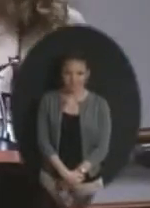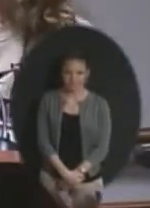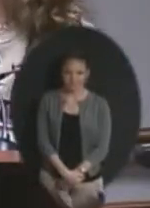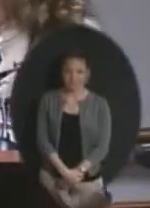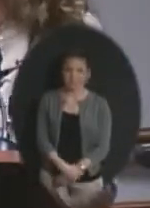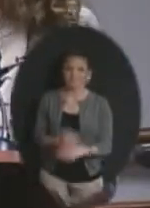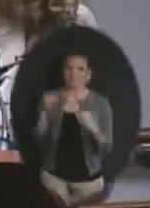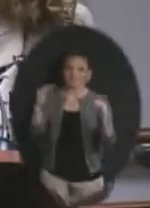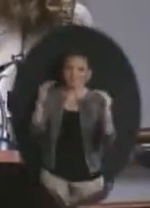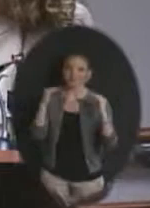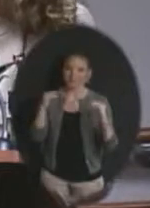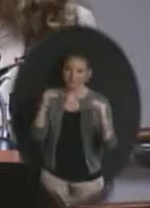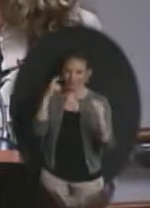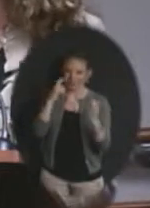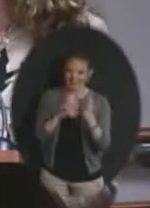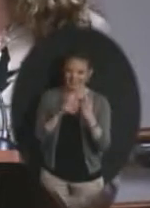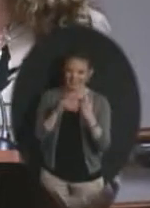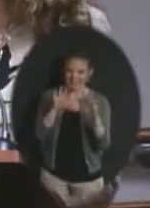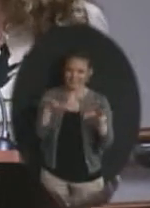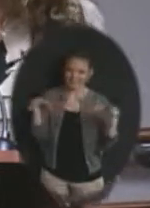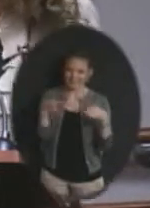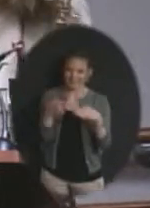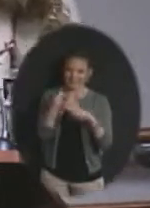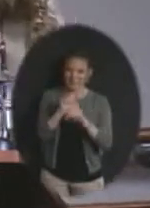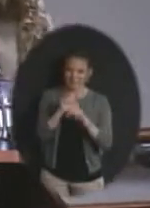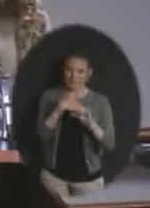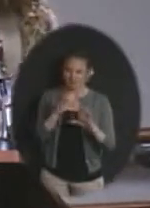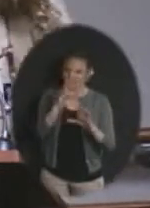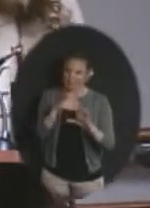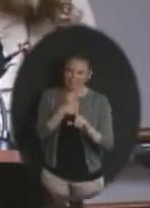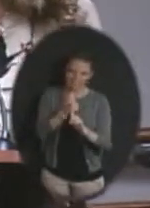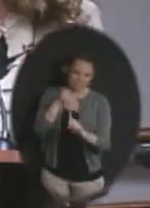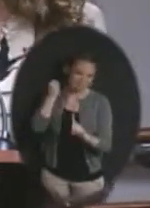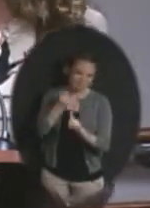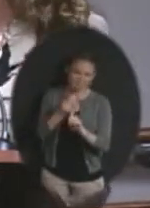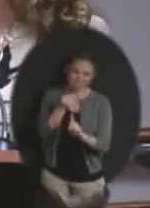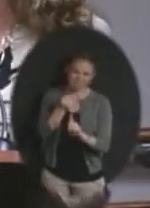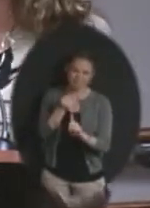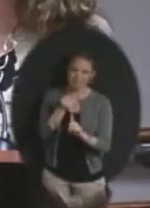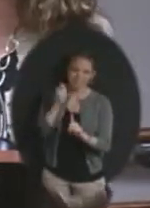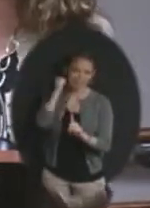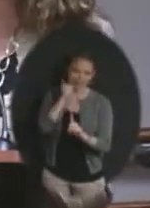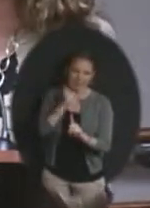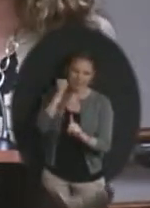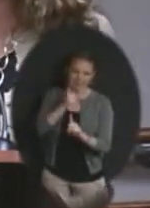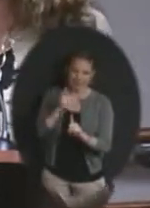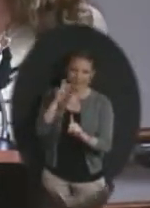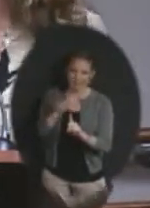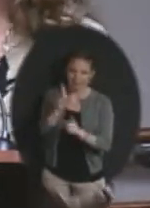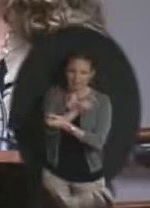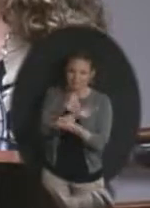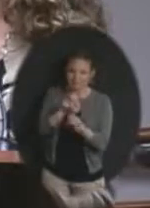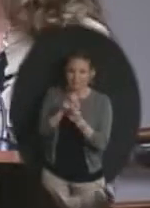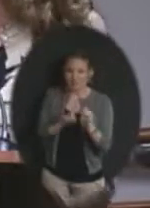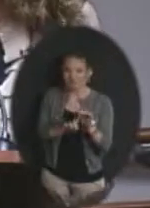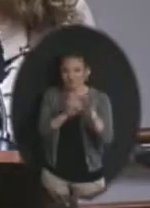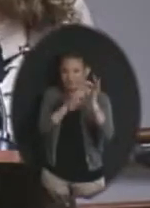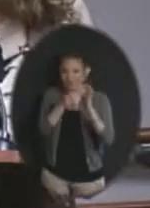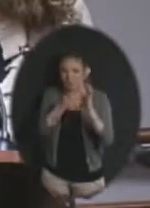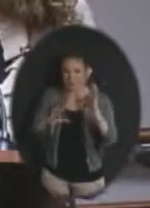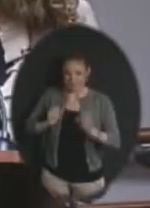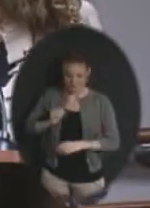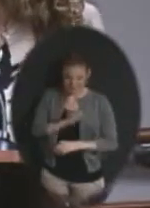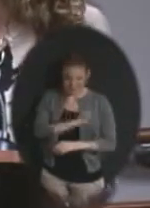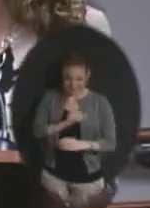Next, we'd like to recognize a group of employees who truly make a tremendous impact on a daily basis for a select group of our students and staff.